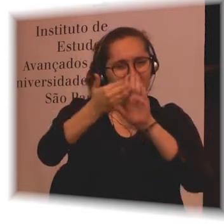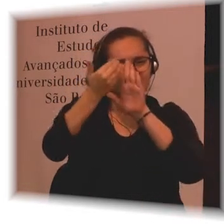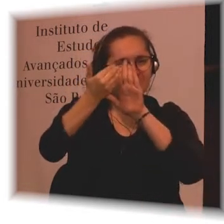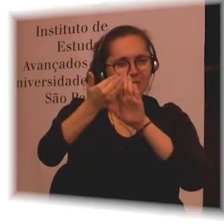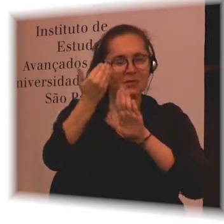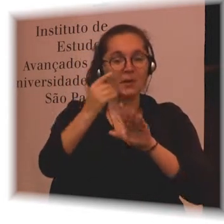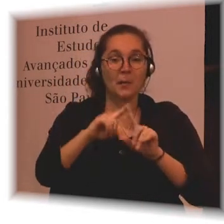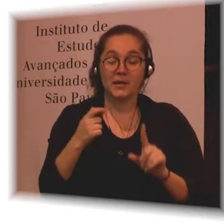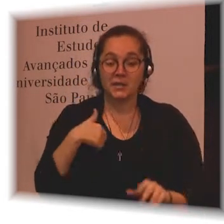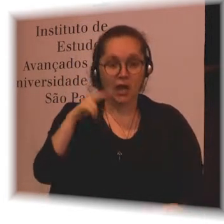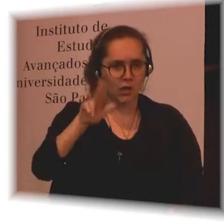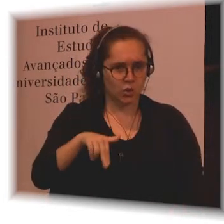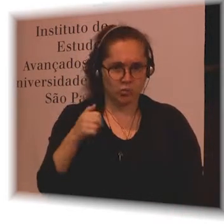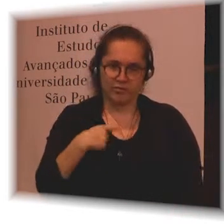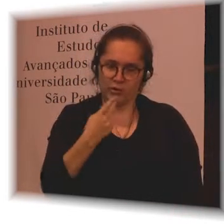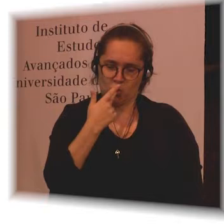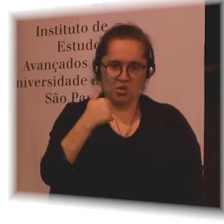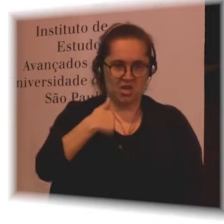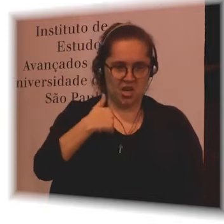disability, but she was.